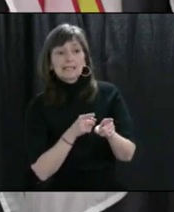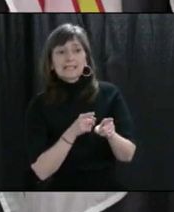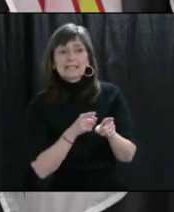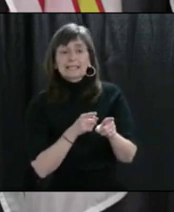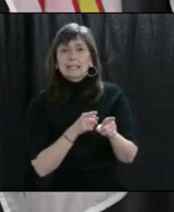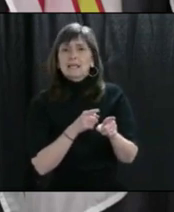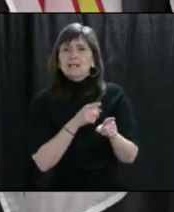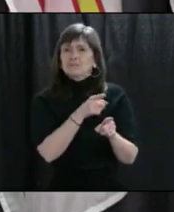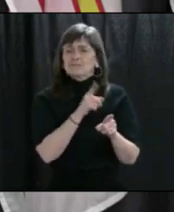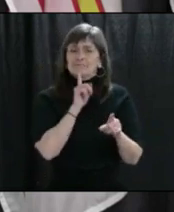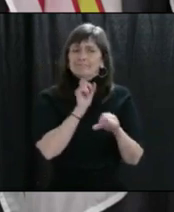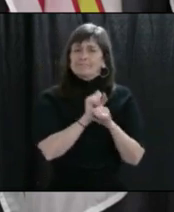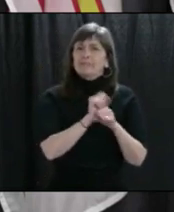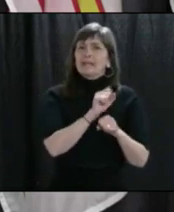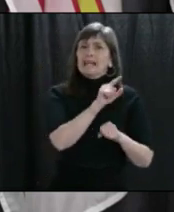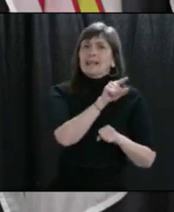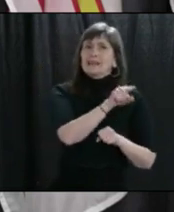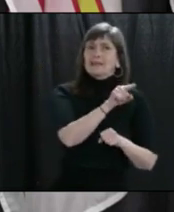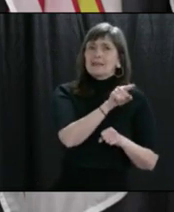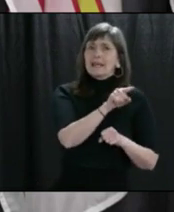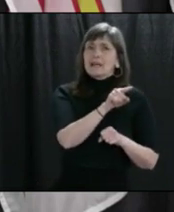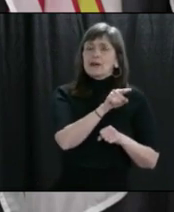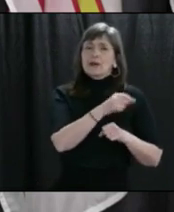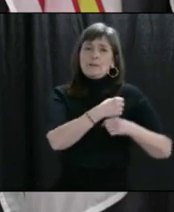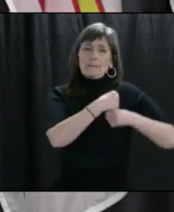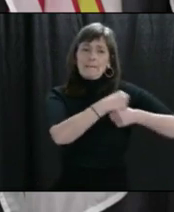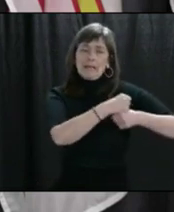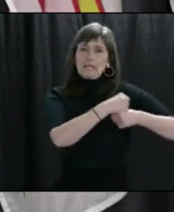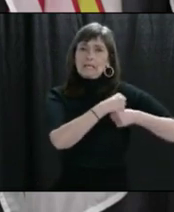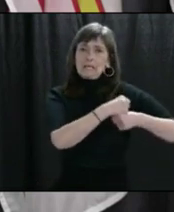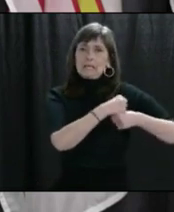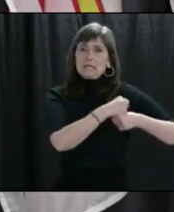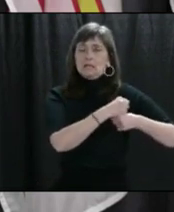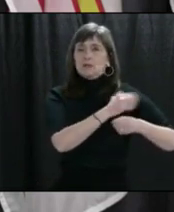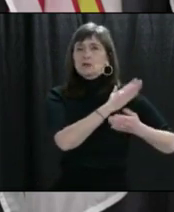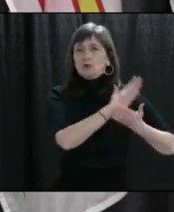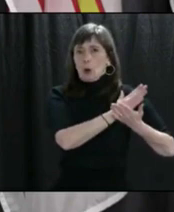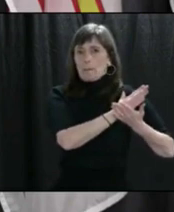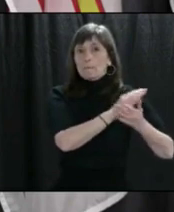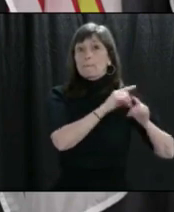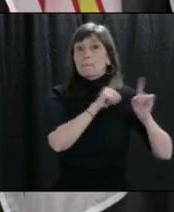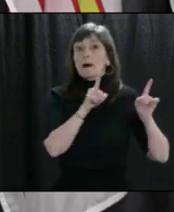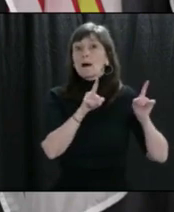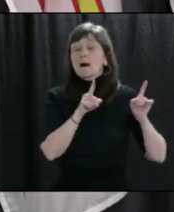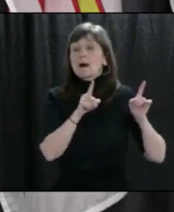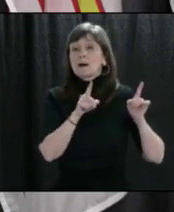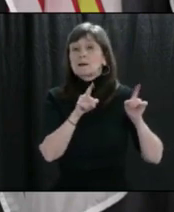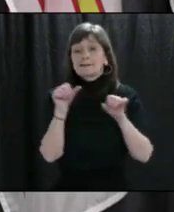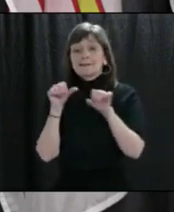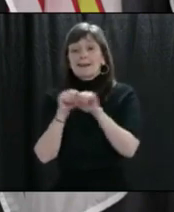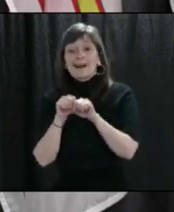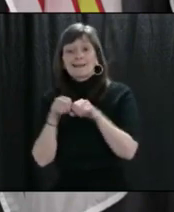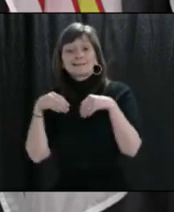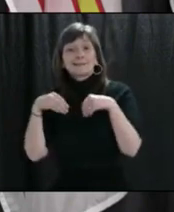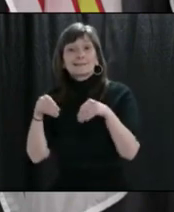a suspension of the refinery. They will keep their service stations and supply chain in place. This is not